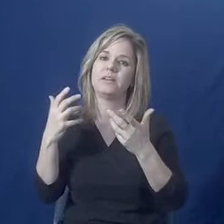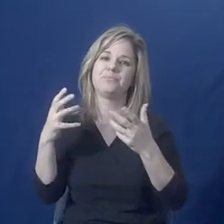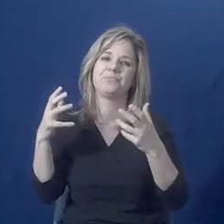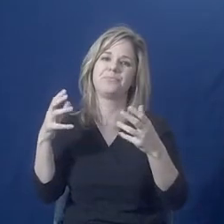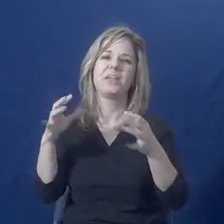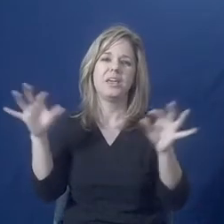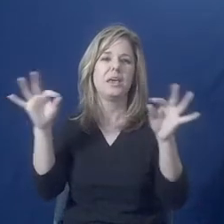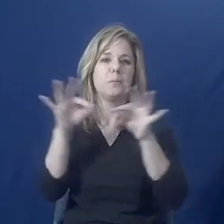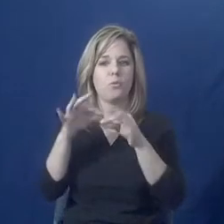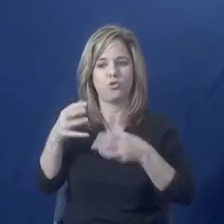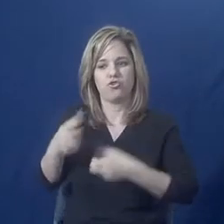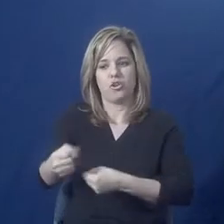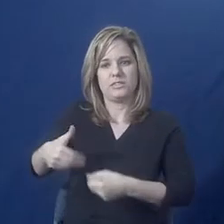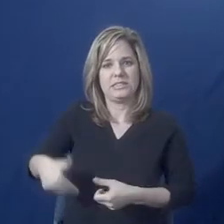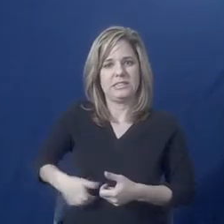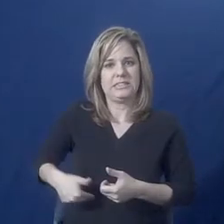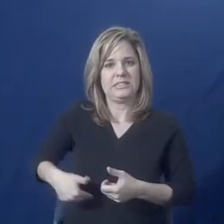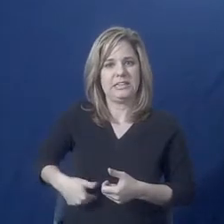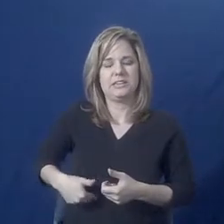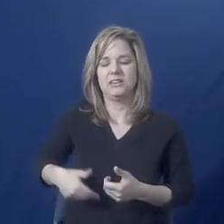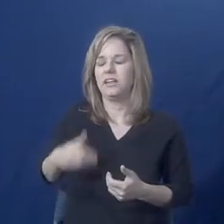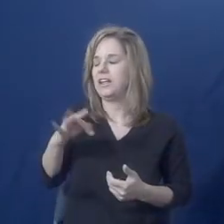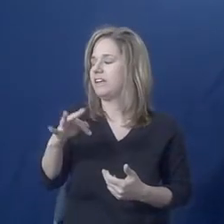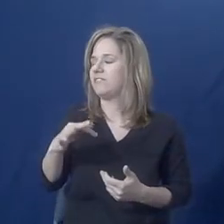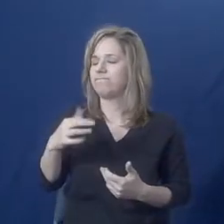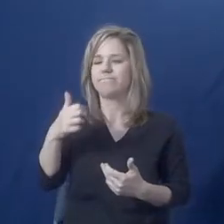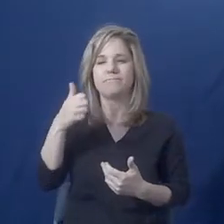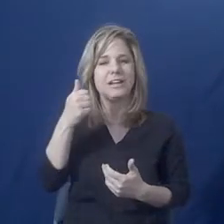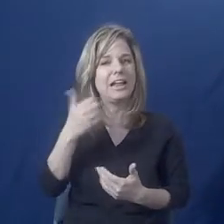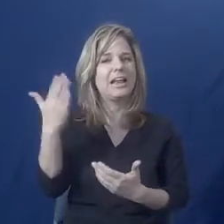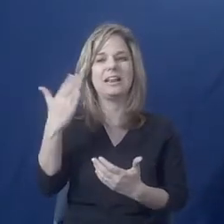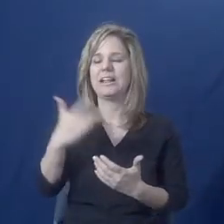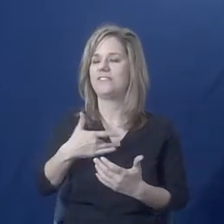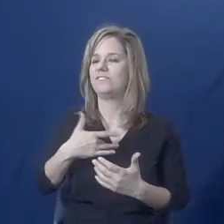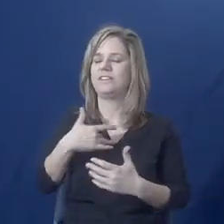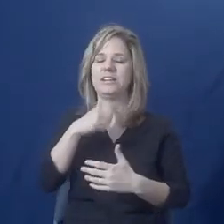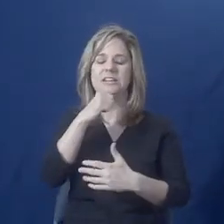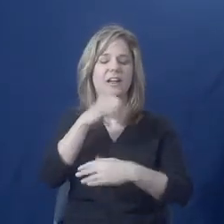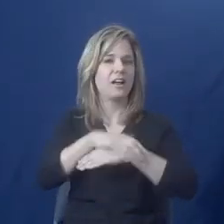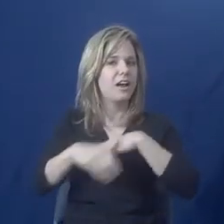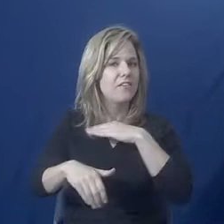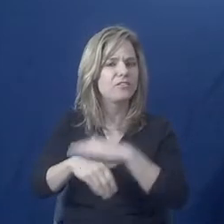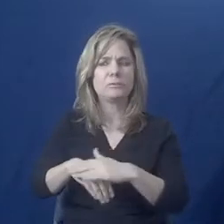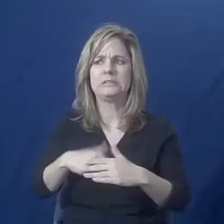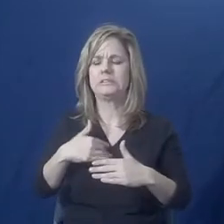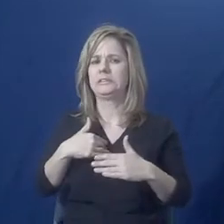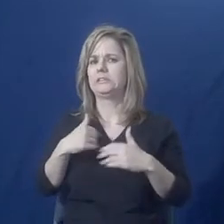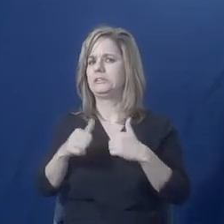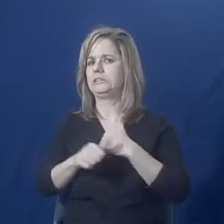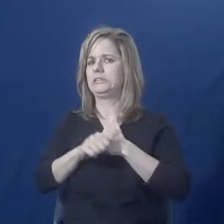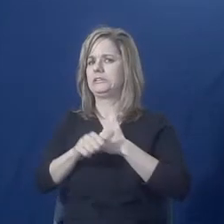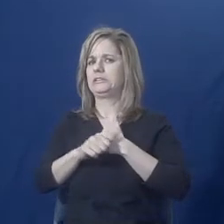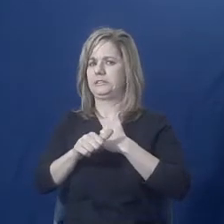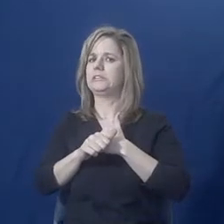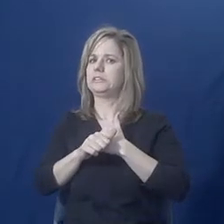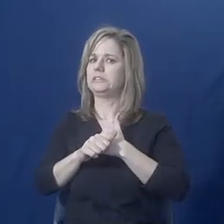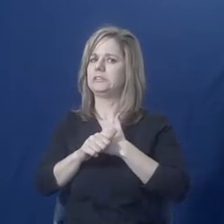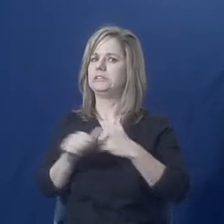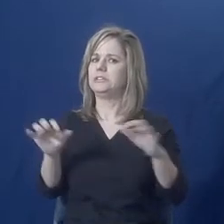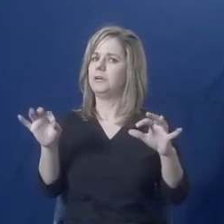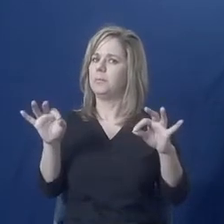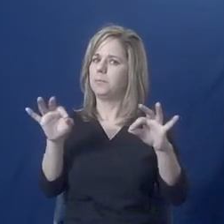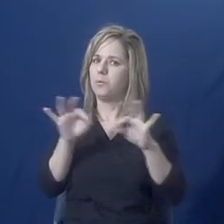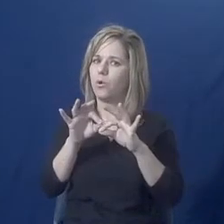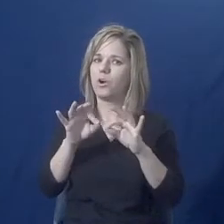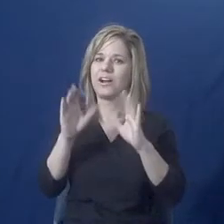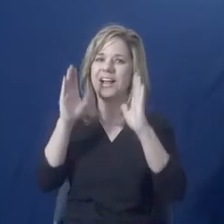something, anything that makes you feel uncomfortable or not safe, it's really important to listen to